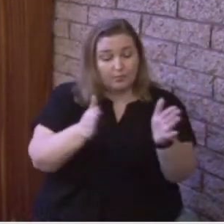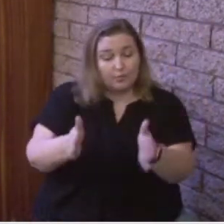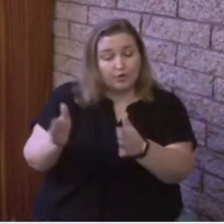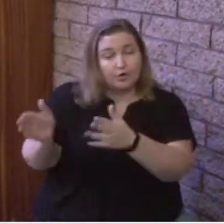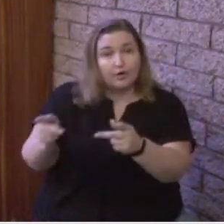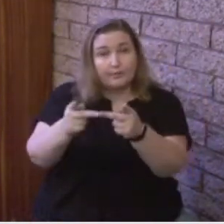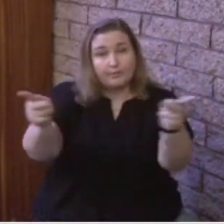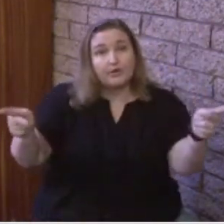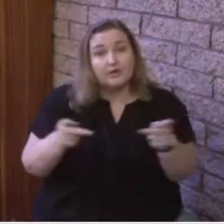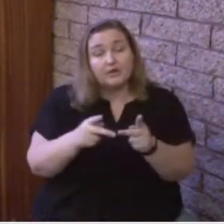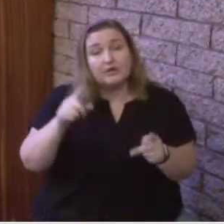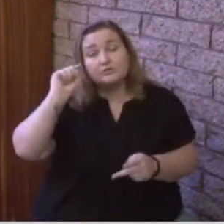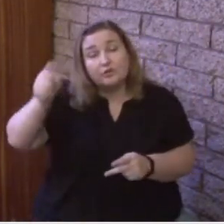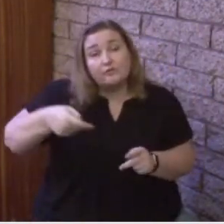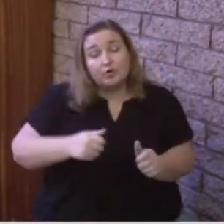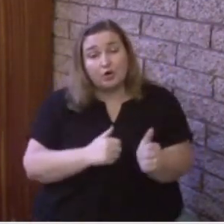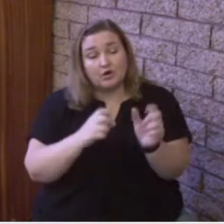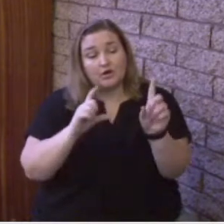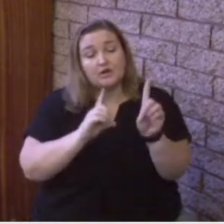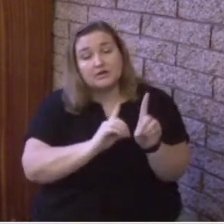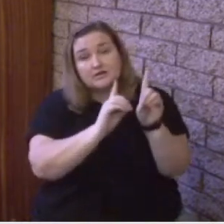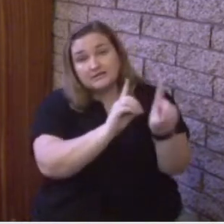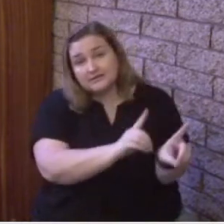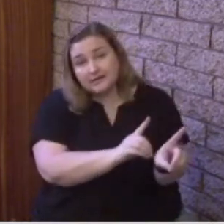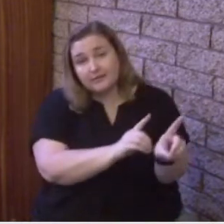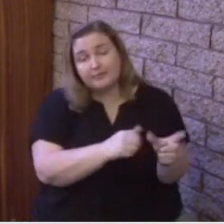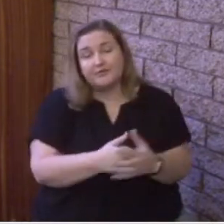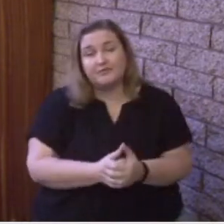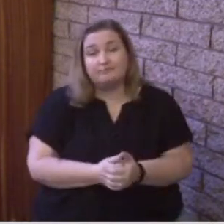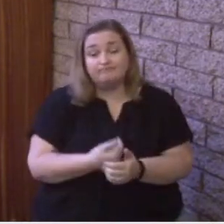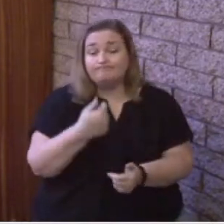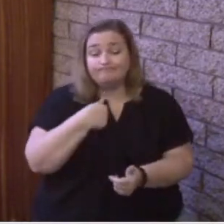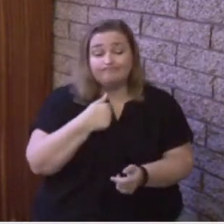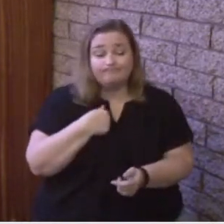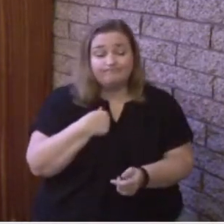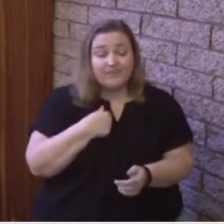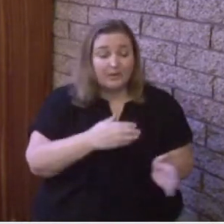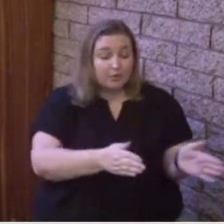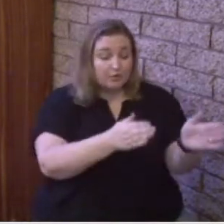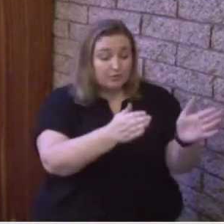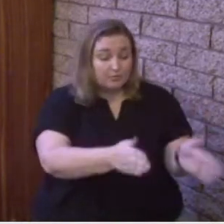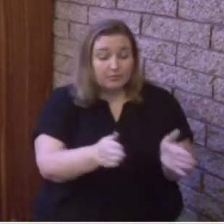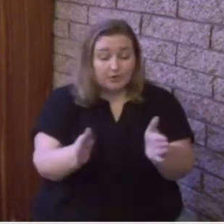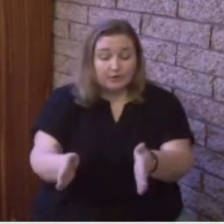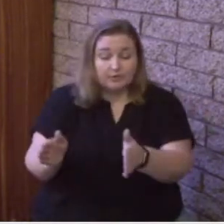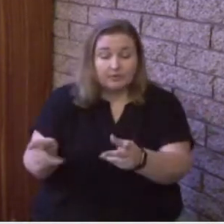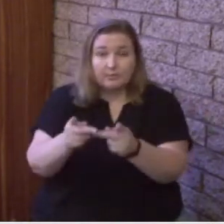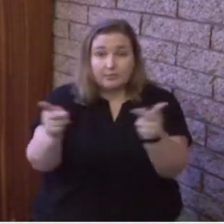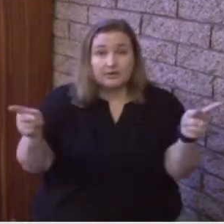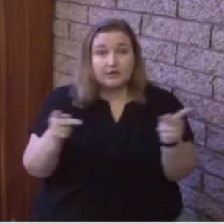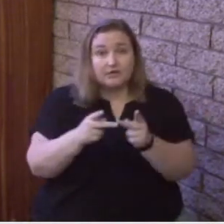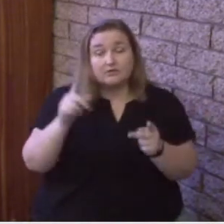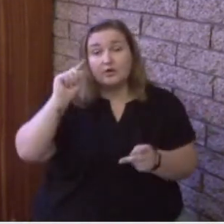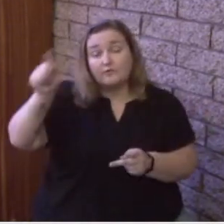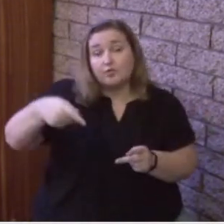That's what He says in John 14. says, I go and prepare a place for you for there are many rooms.